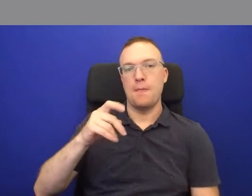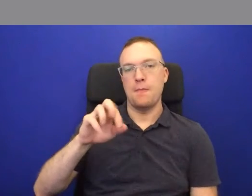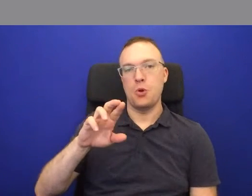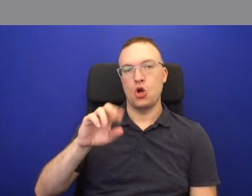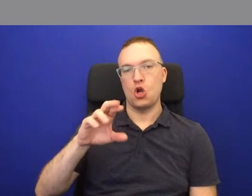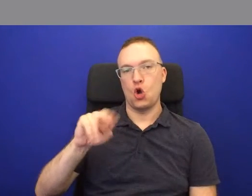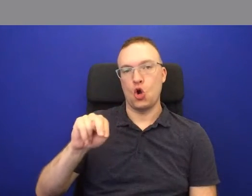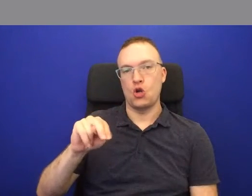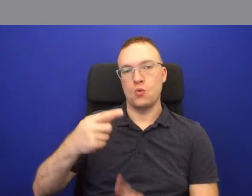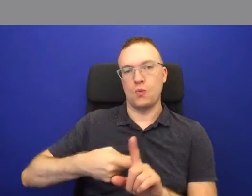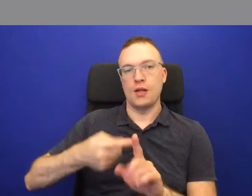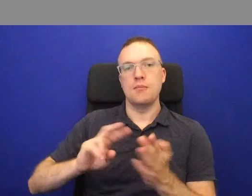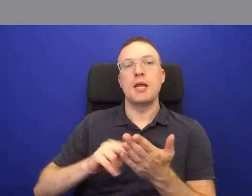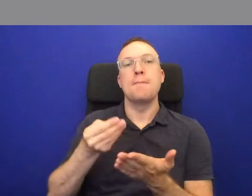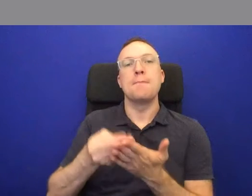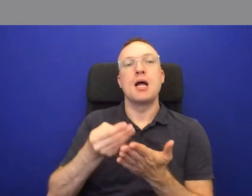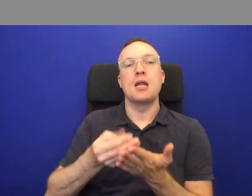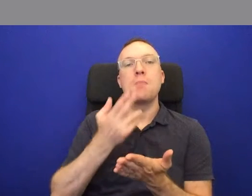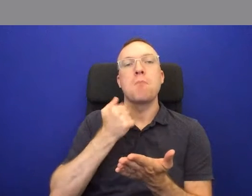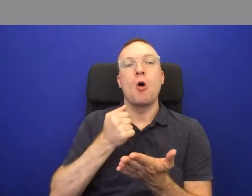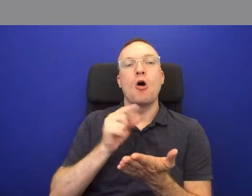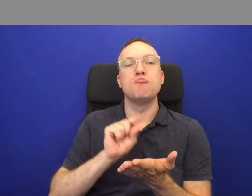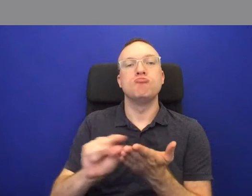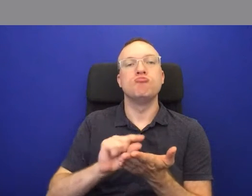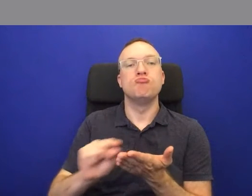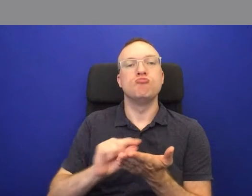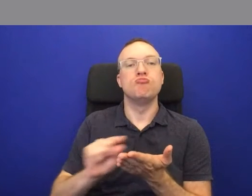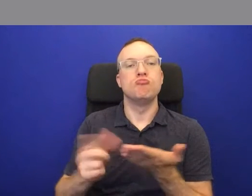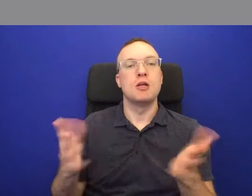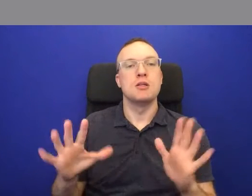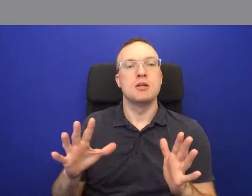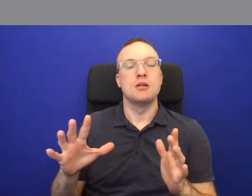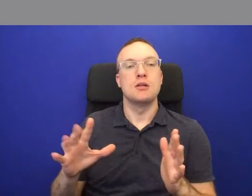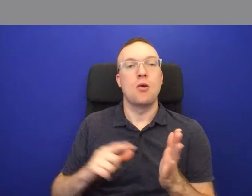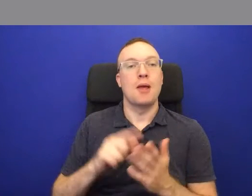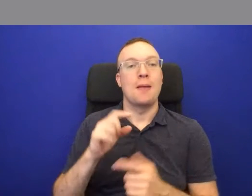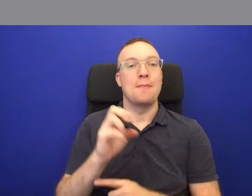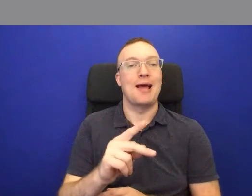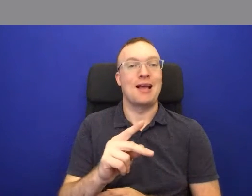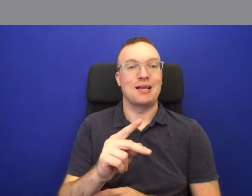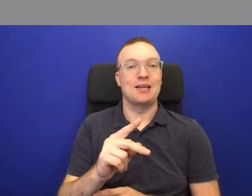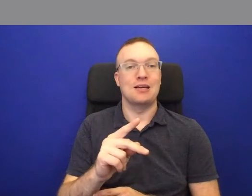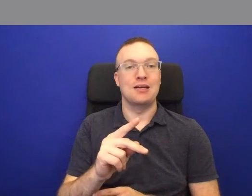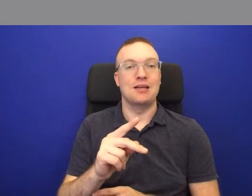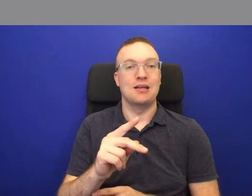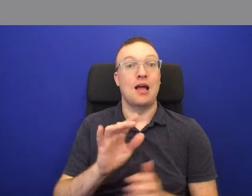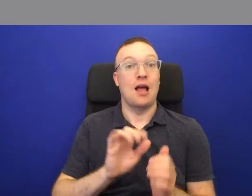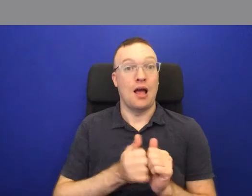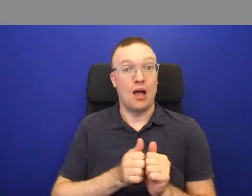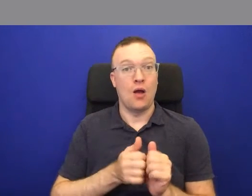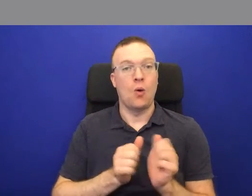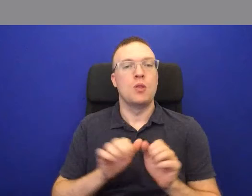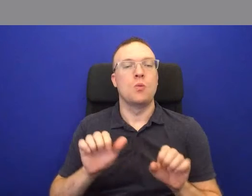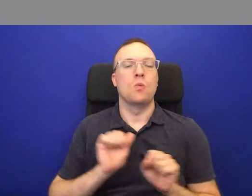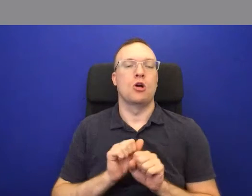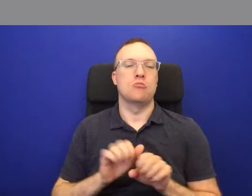a small amount of money as a rent, and they repay the lord in labor.